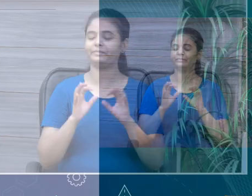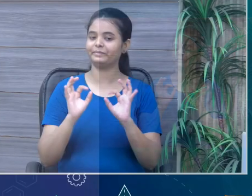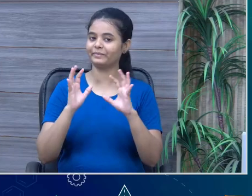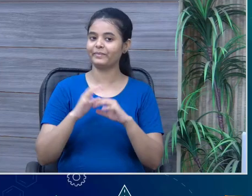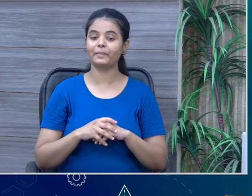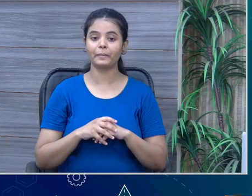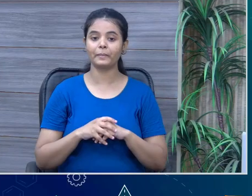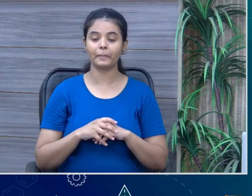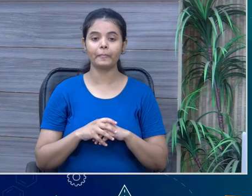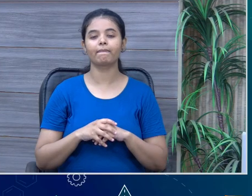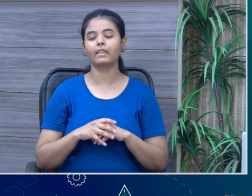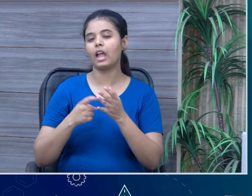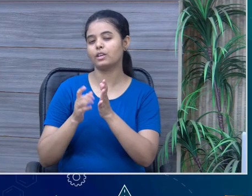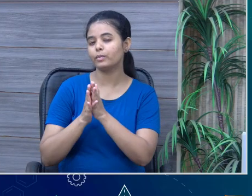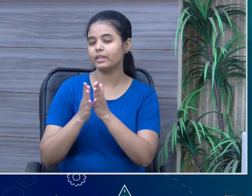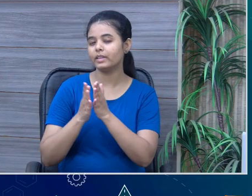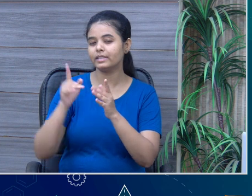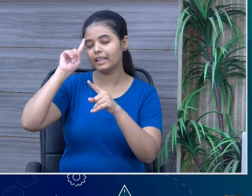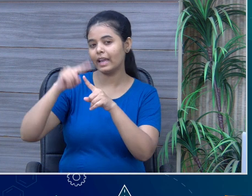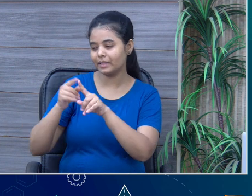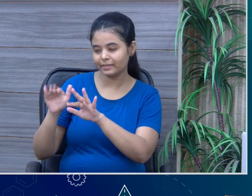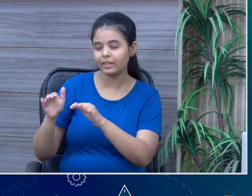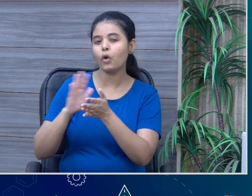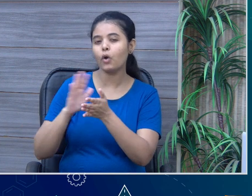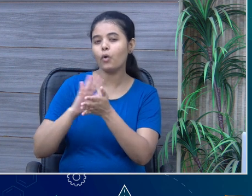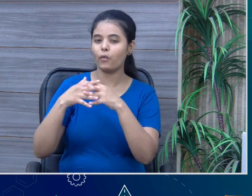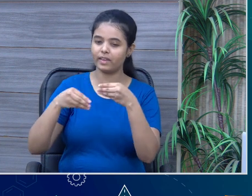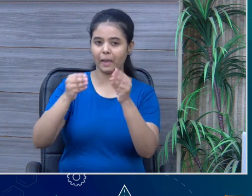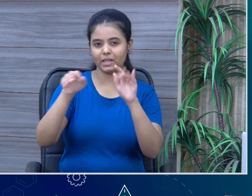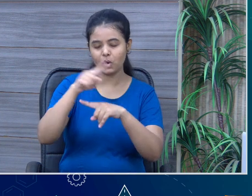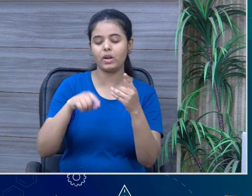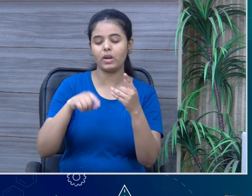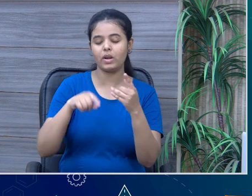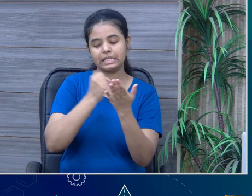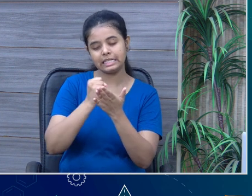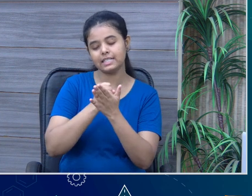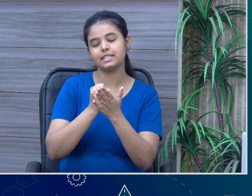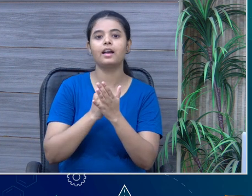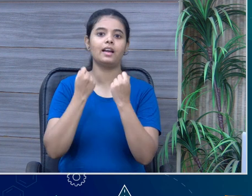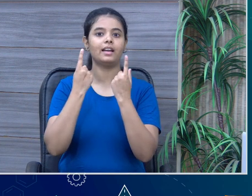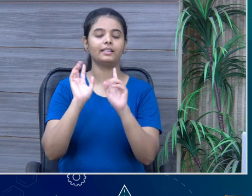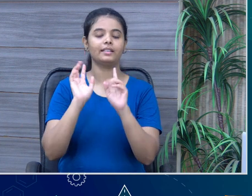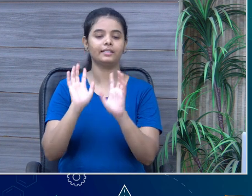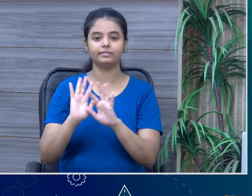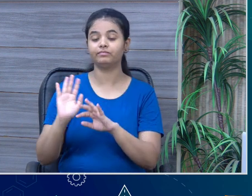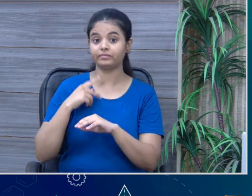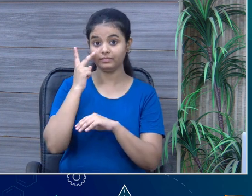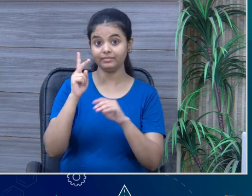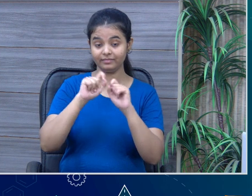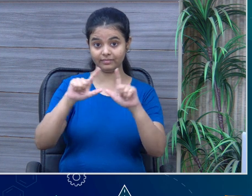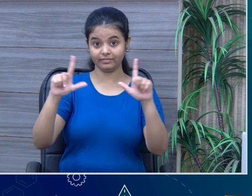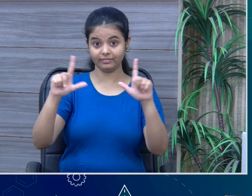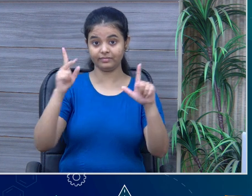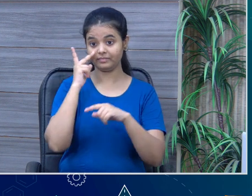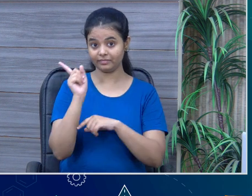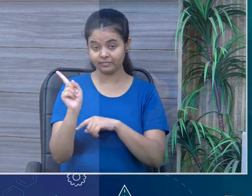And let me request ma'am to give you some homework. And here comes the homework. Sure. As we can see on the slide.